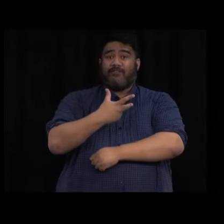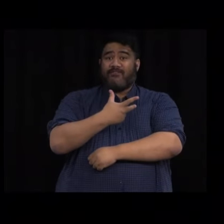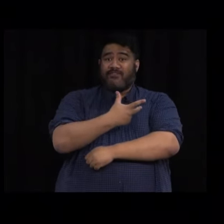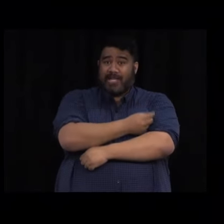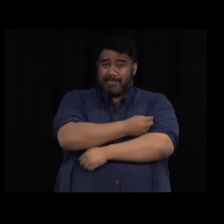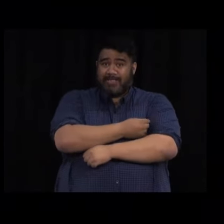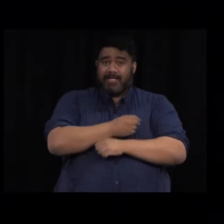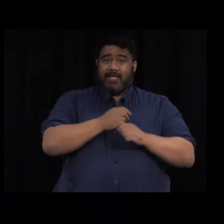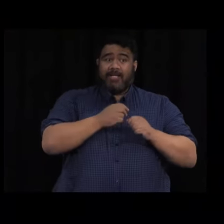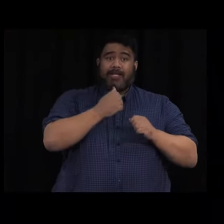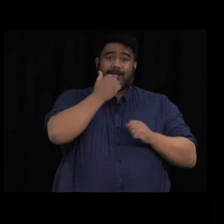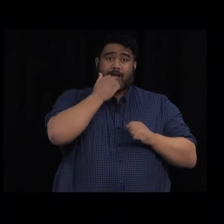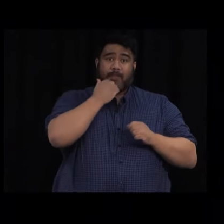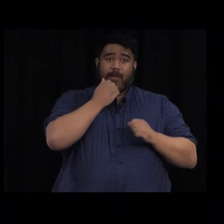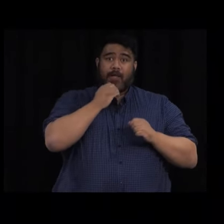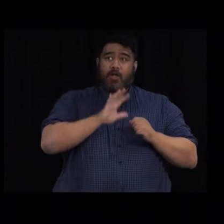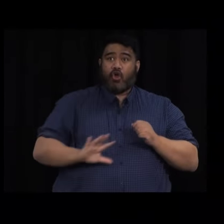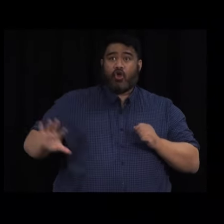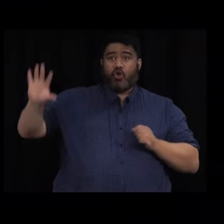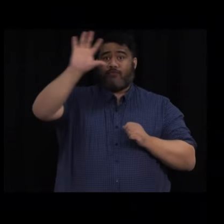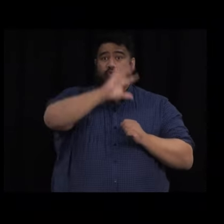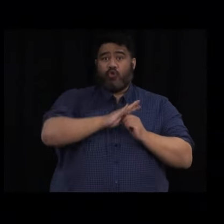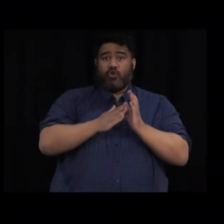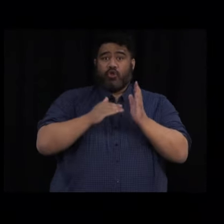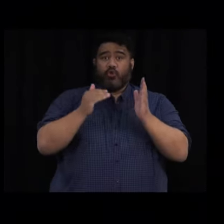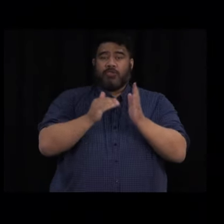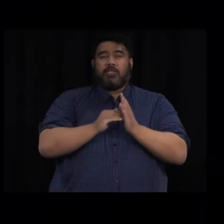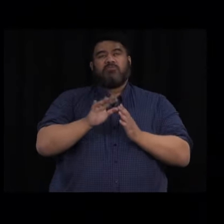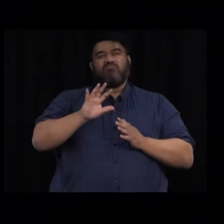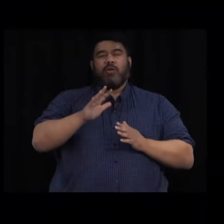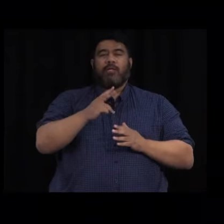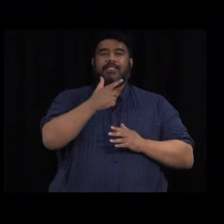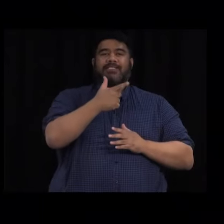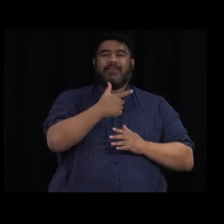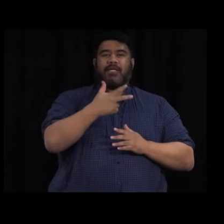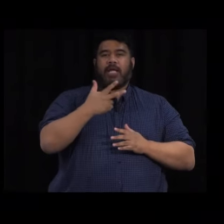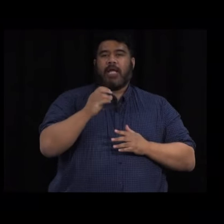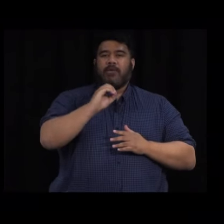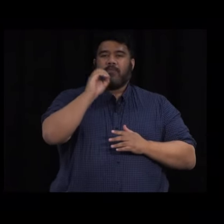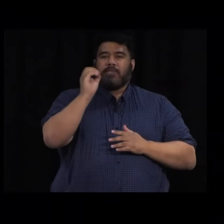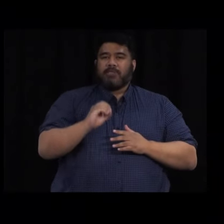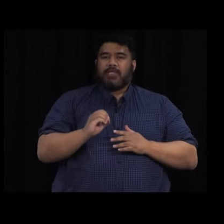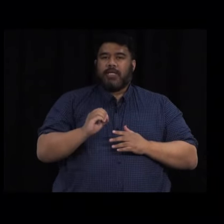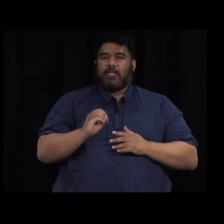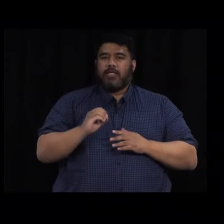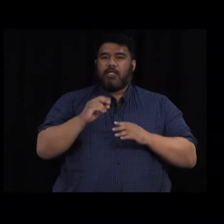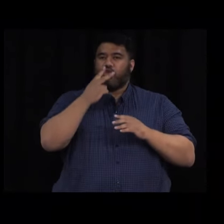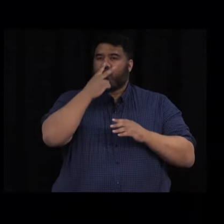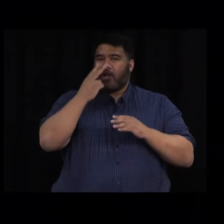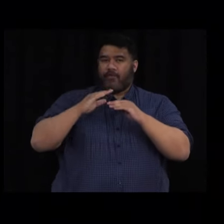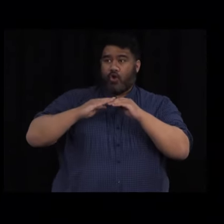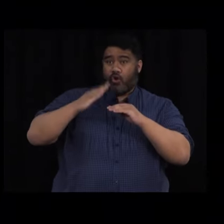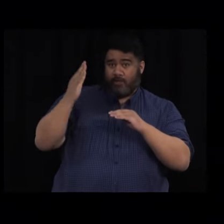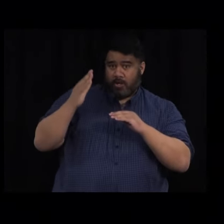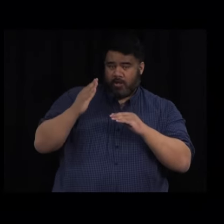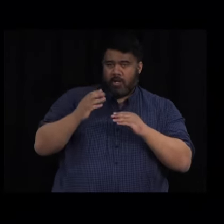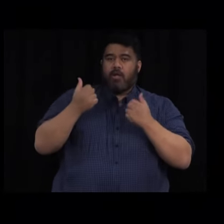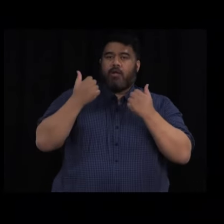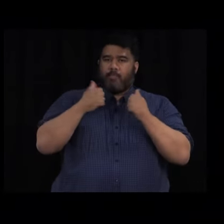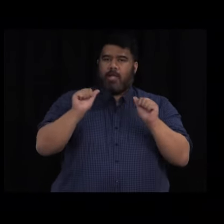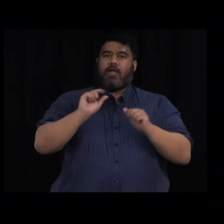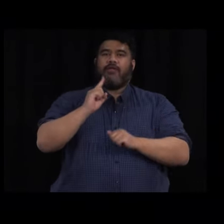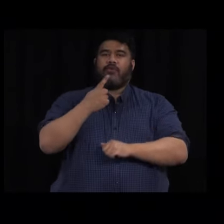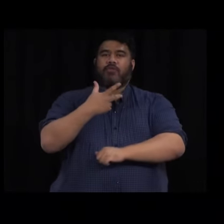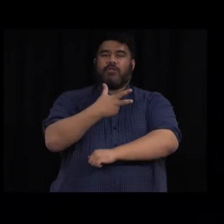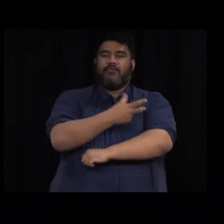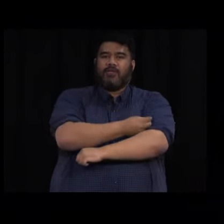tracking there. Nationally, we have now around 78% of the eligible 12-plus population having had their